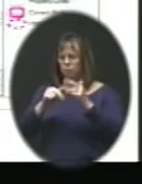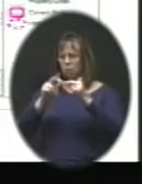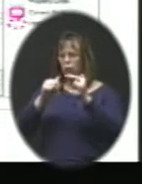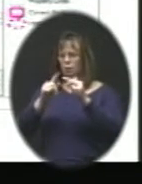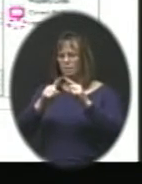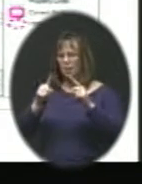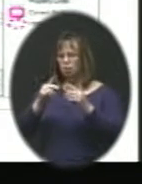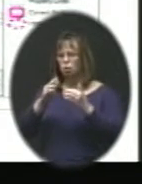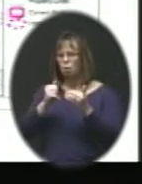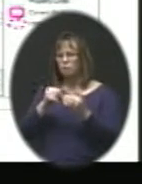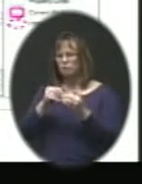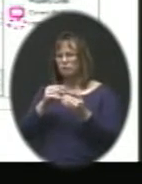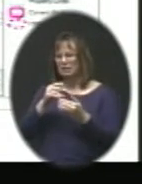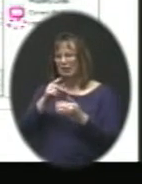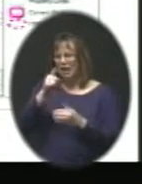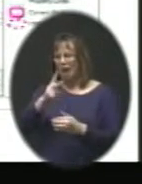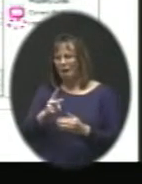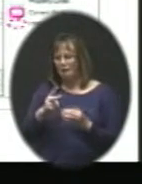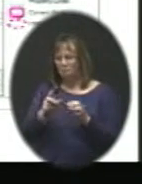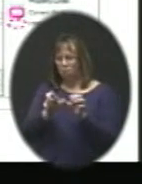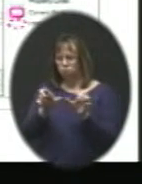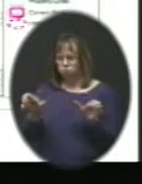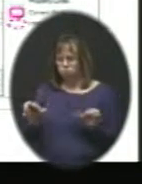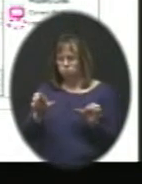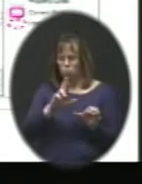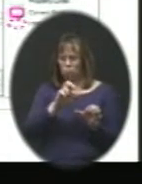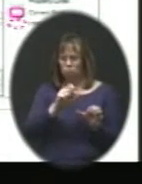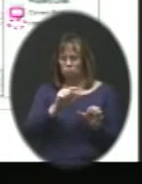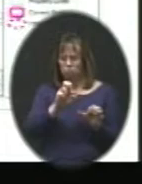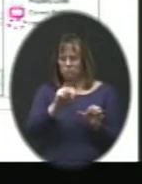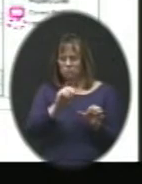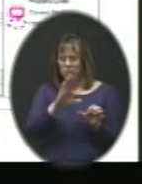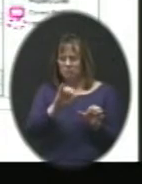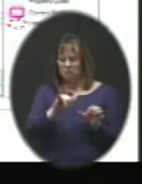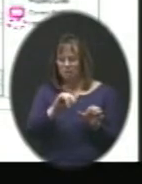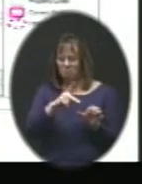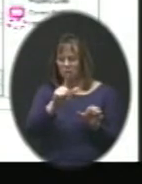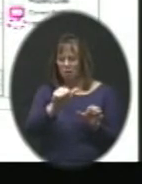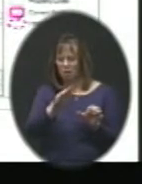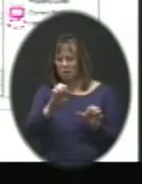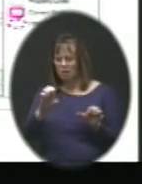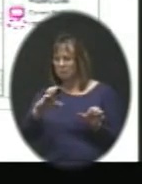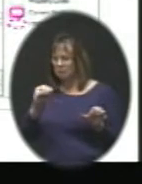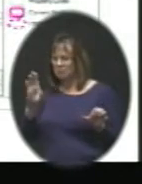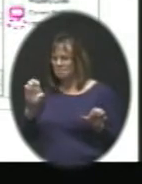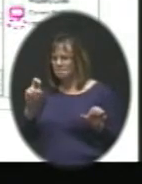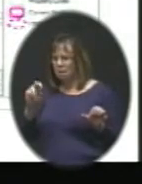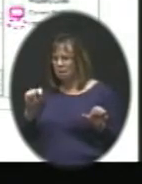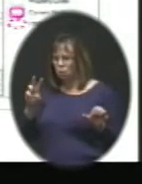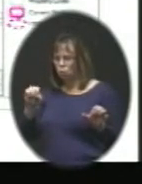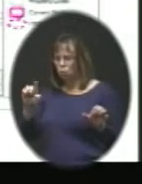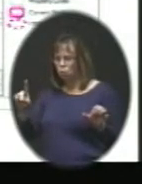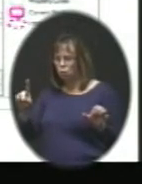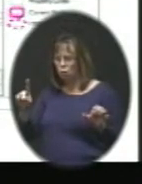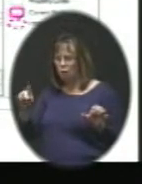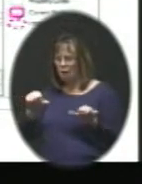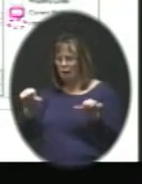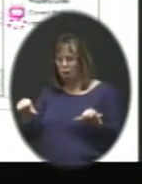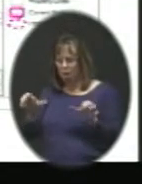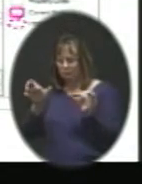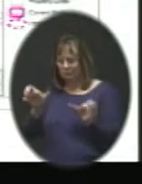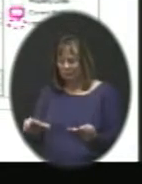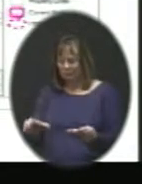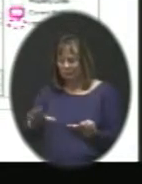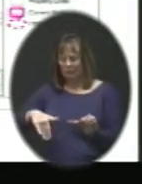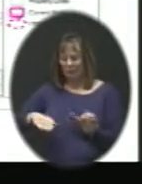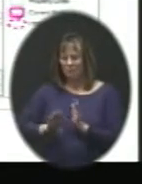almost split down the middle between the Regency Place attendance area and the Bentwood attendance area. Again, it's not developed